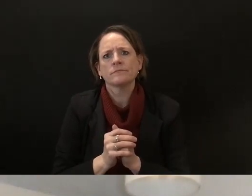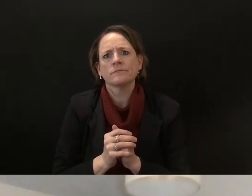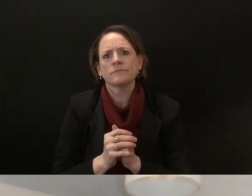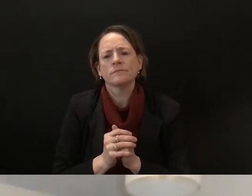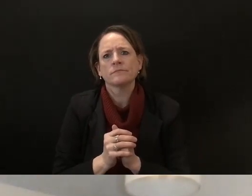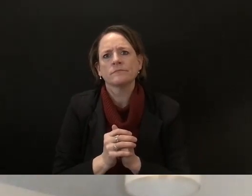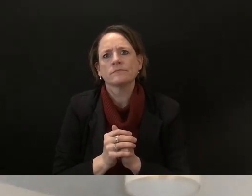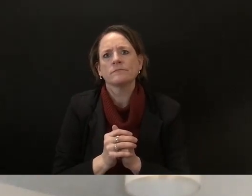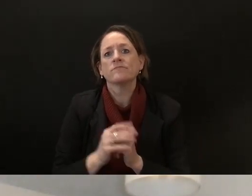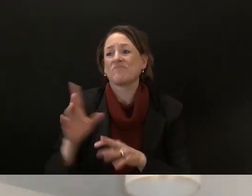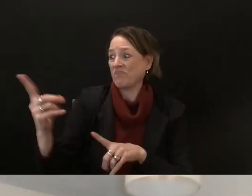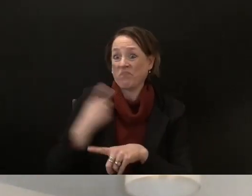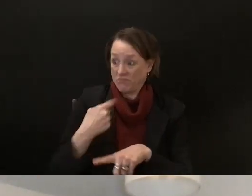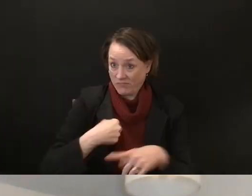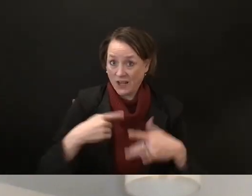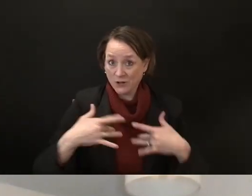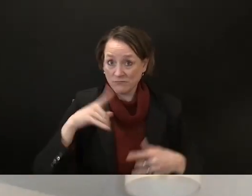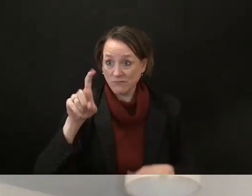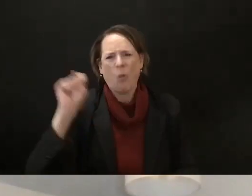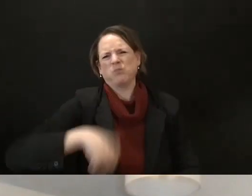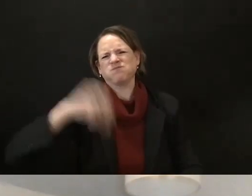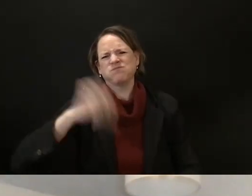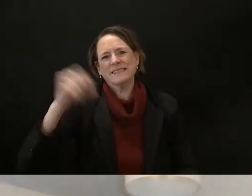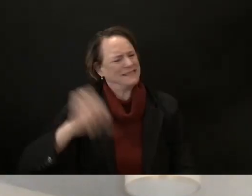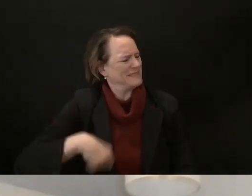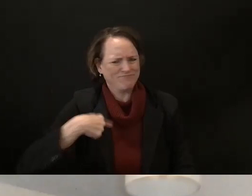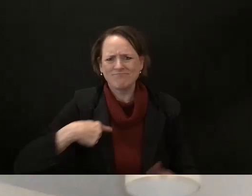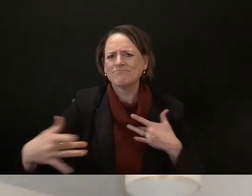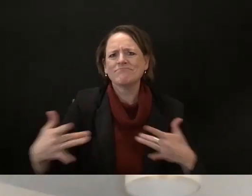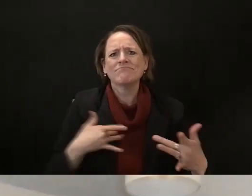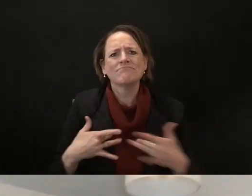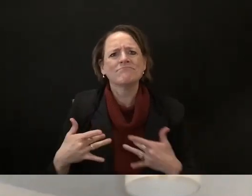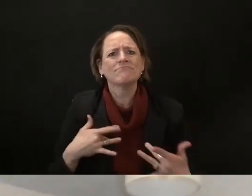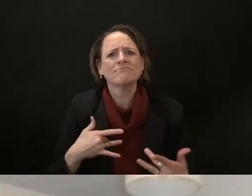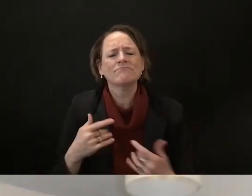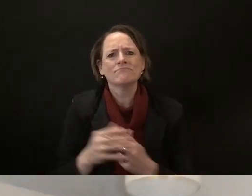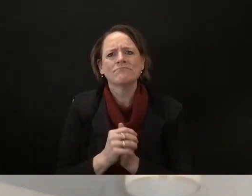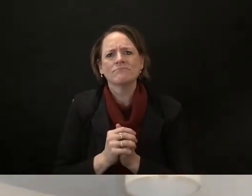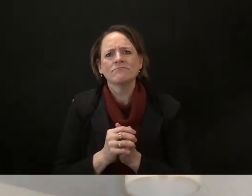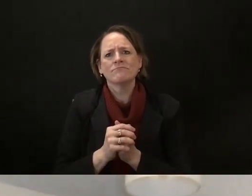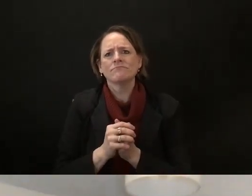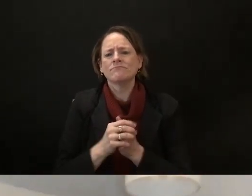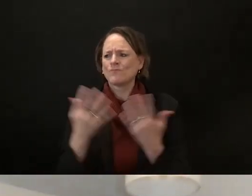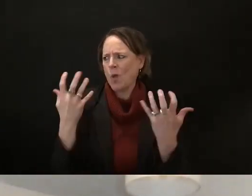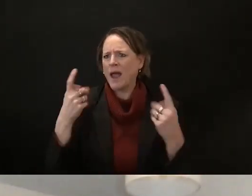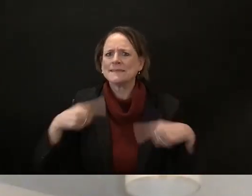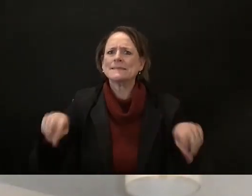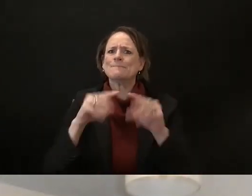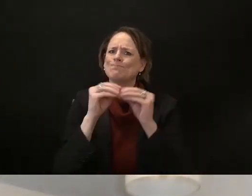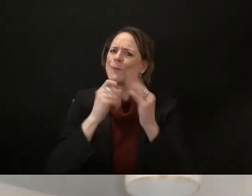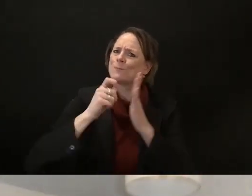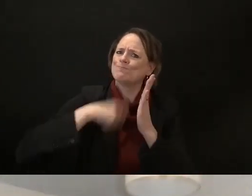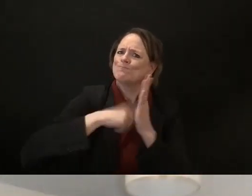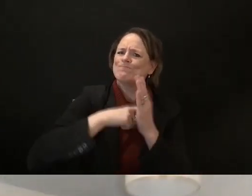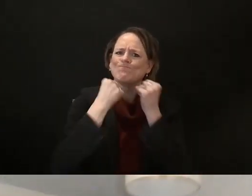and and we've i've authored bills and have continued to try and push for to to happen around that specifically on pfos we've we fought